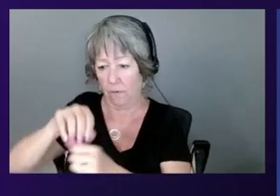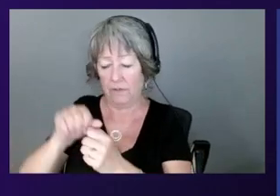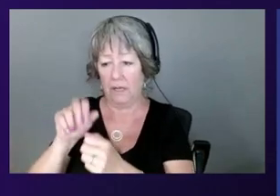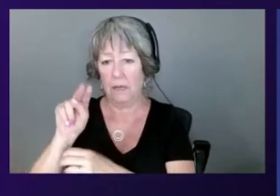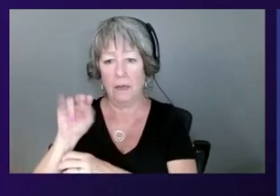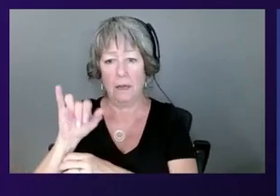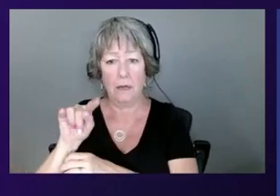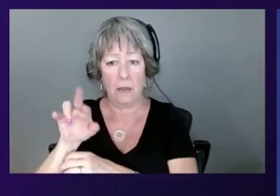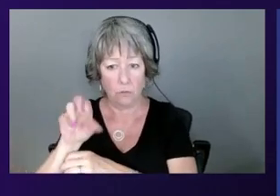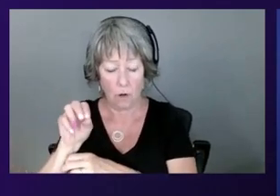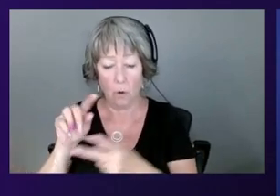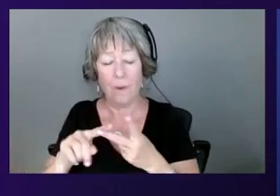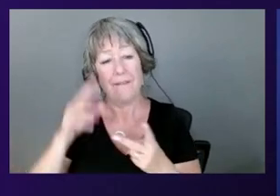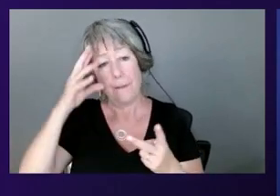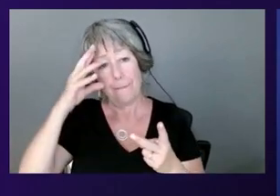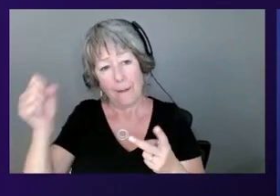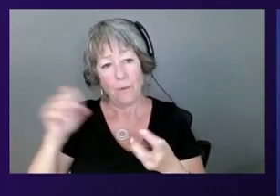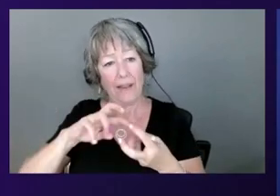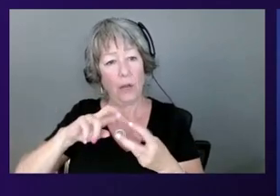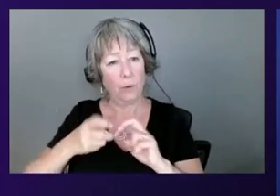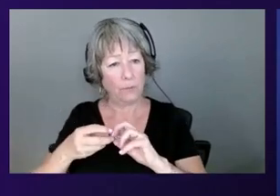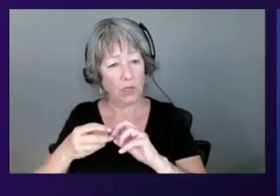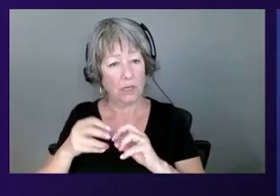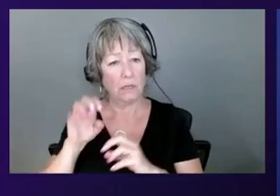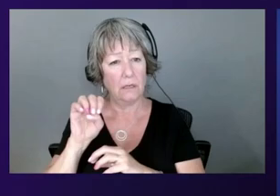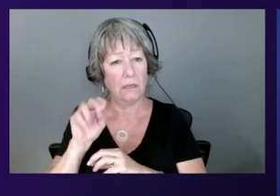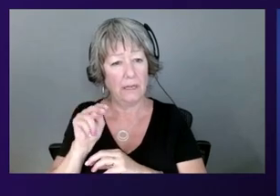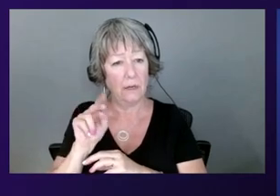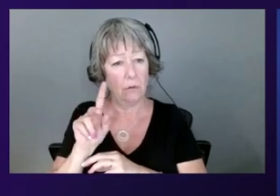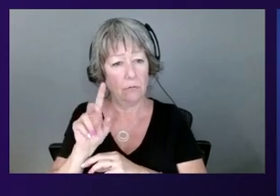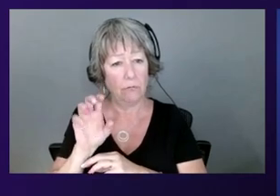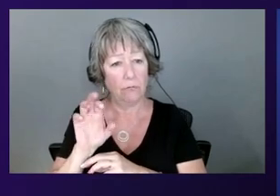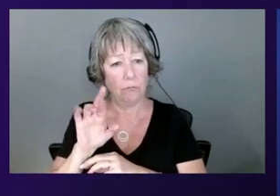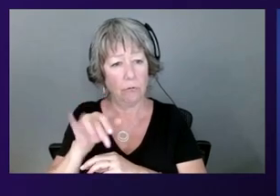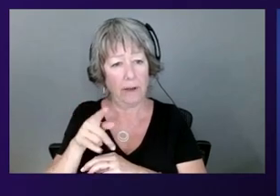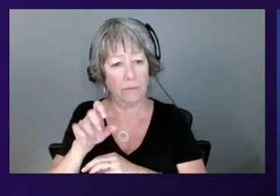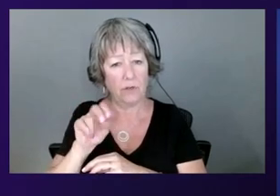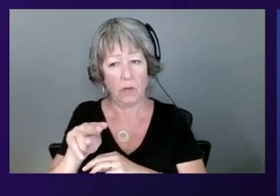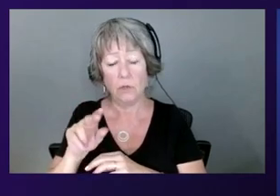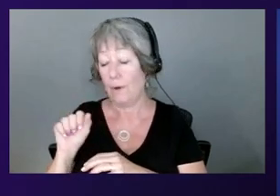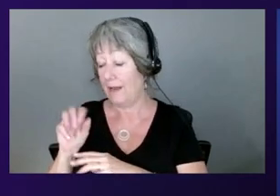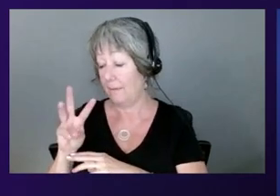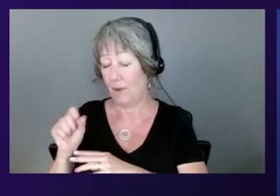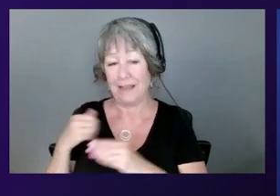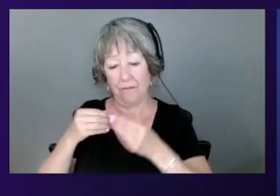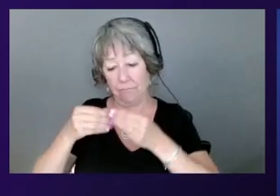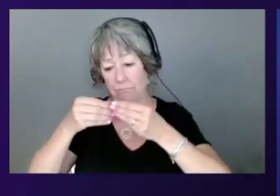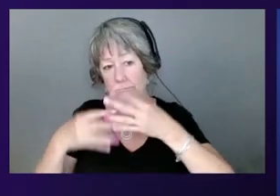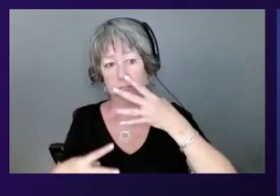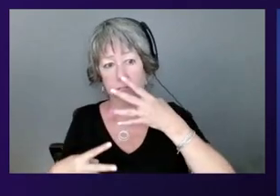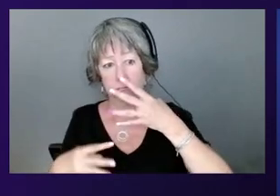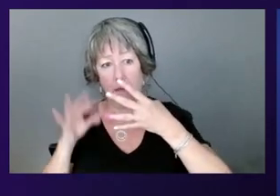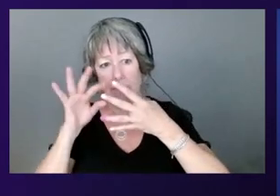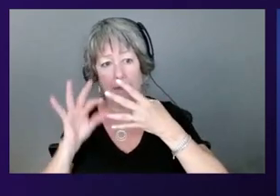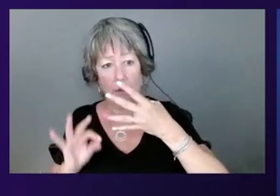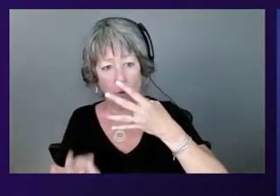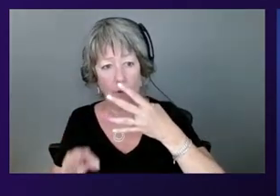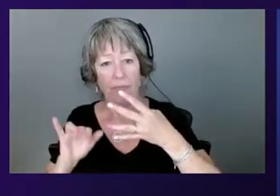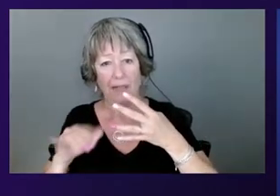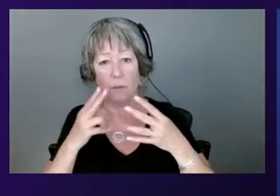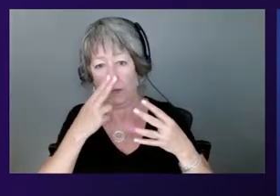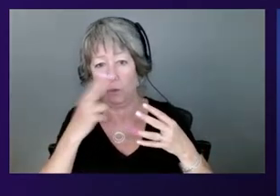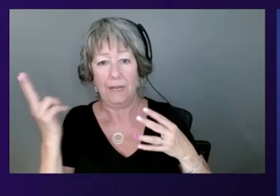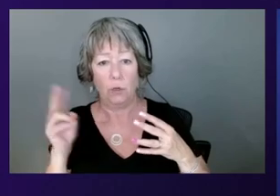have memory encryption. There's just a whole range of things that are available in AWS. But so that's one thing that makes it unique.